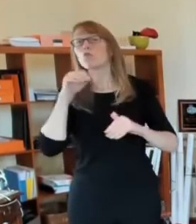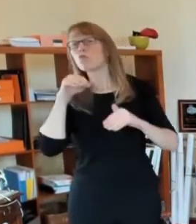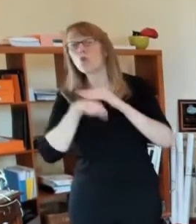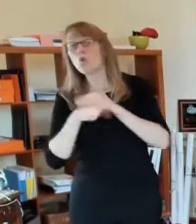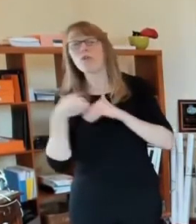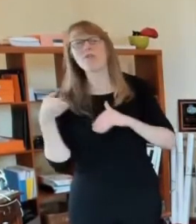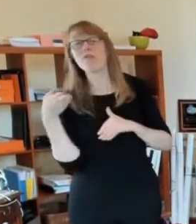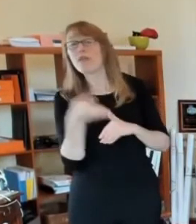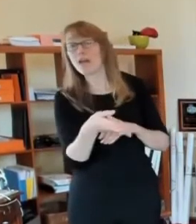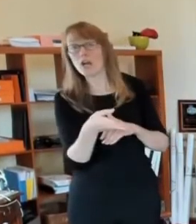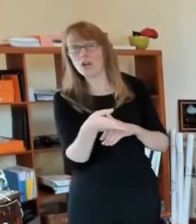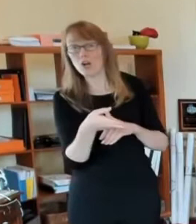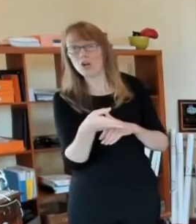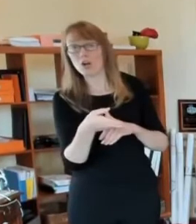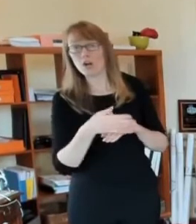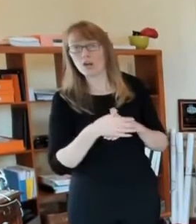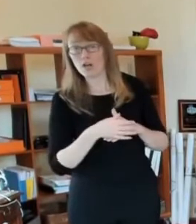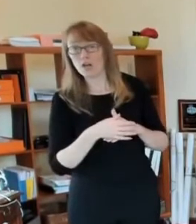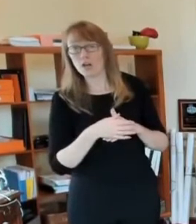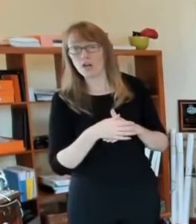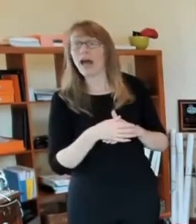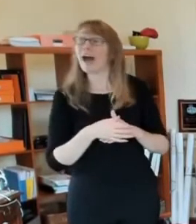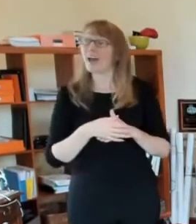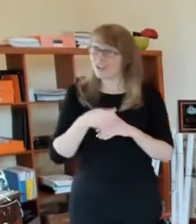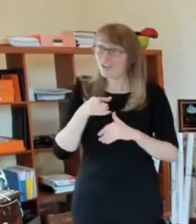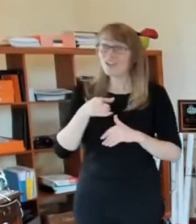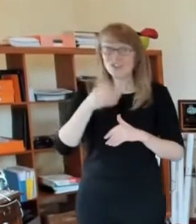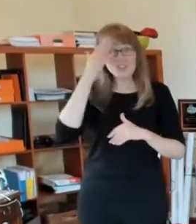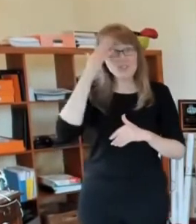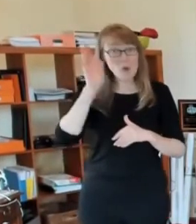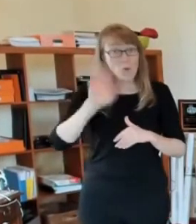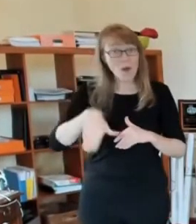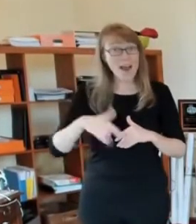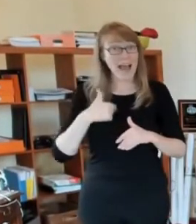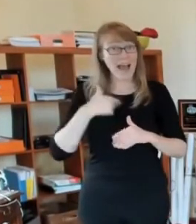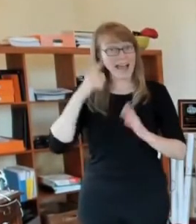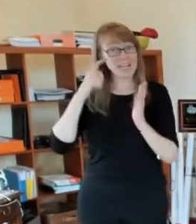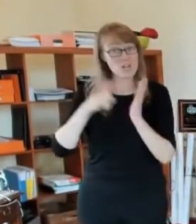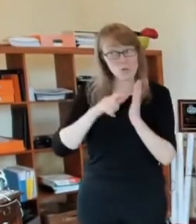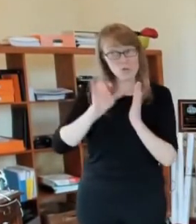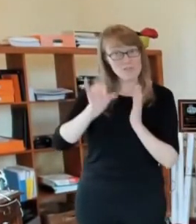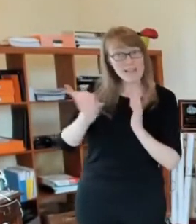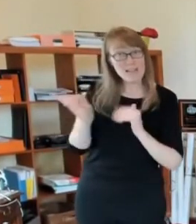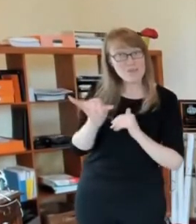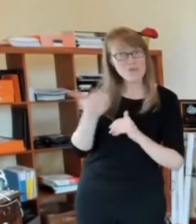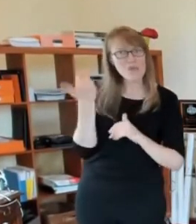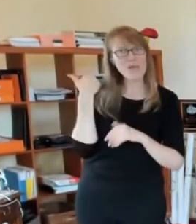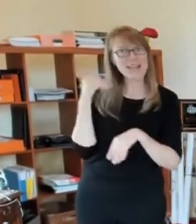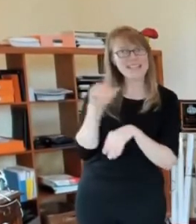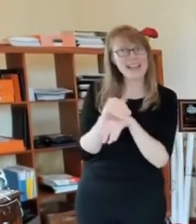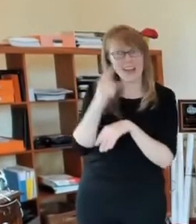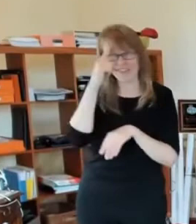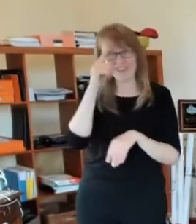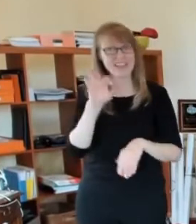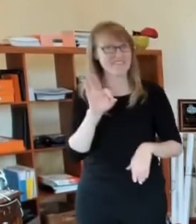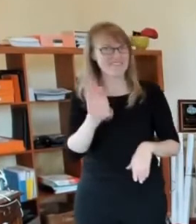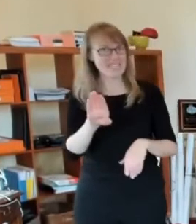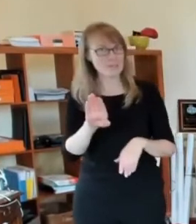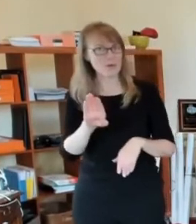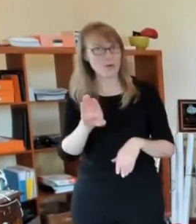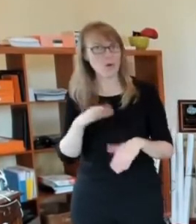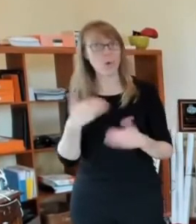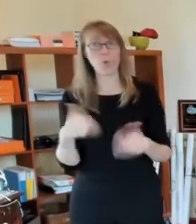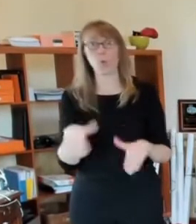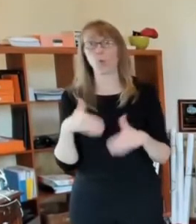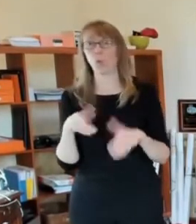something similar. Thanks for that question. You know, I noticed that last night on Facebook. I think it was Facebook and I think that's so